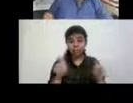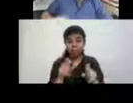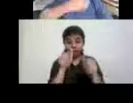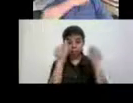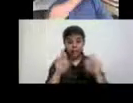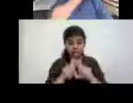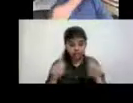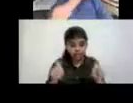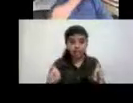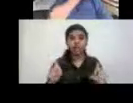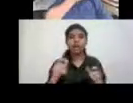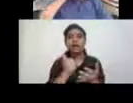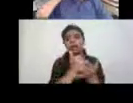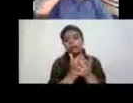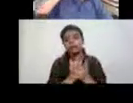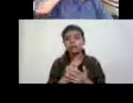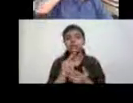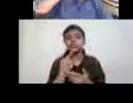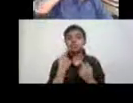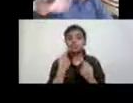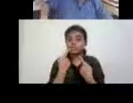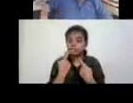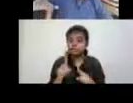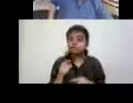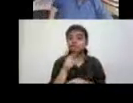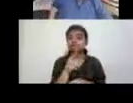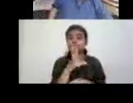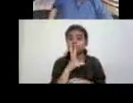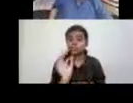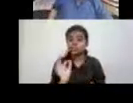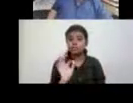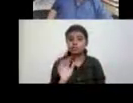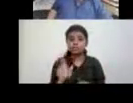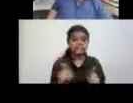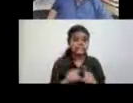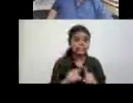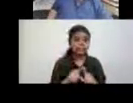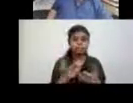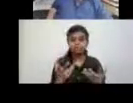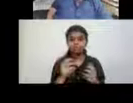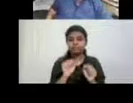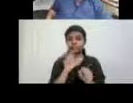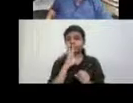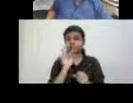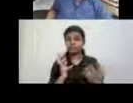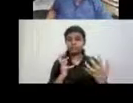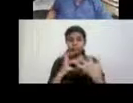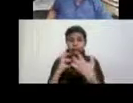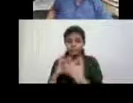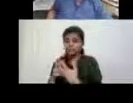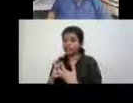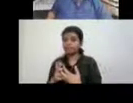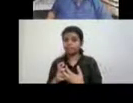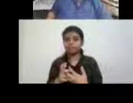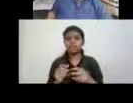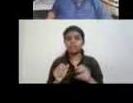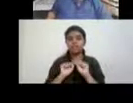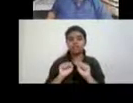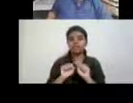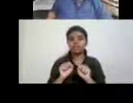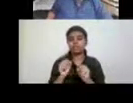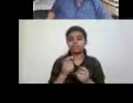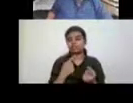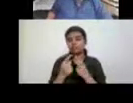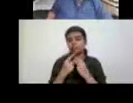helpful, but there have been changes to it to fit in more with certain kinds of reality. And if you wanted to know more about that, we can talk about that.